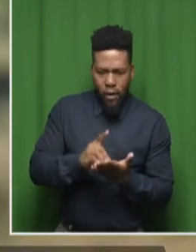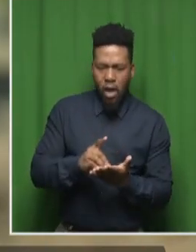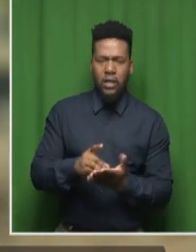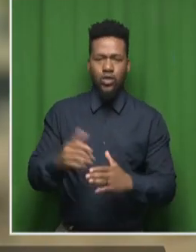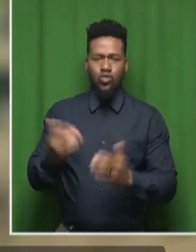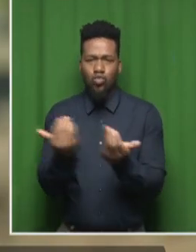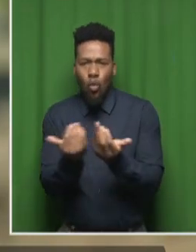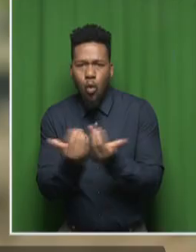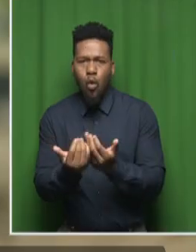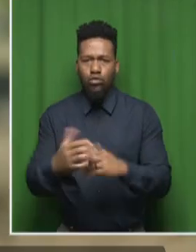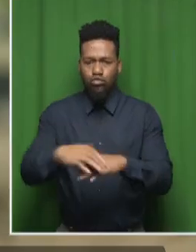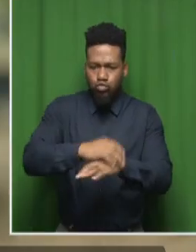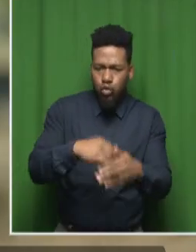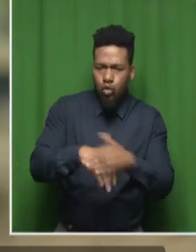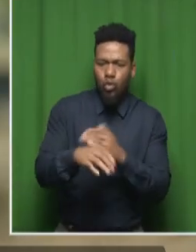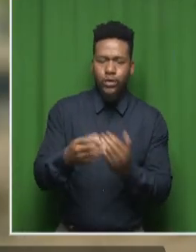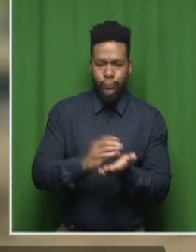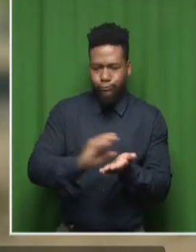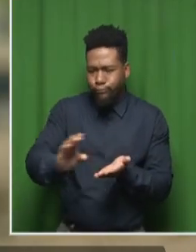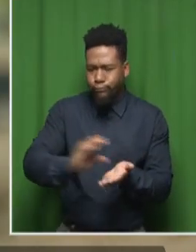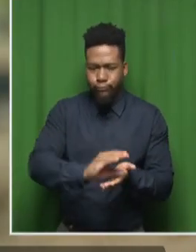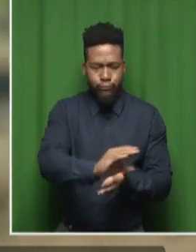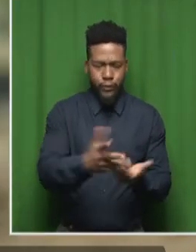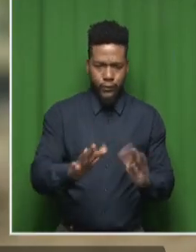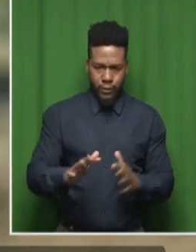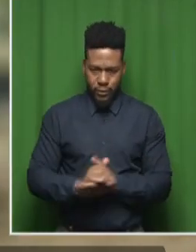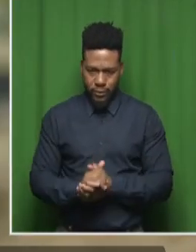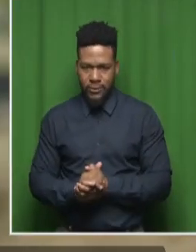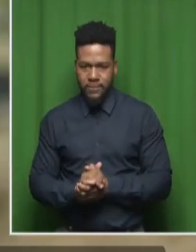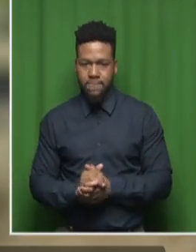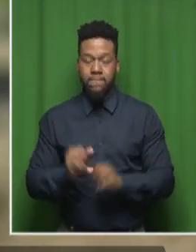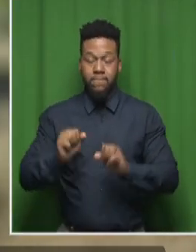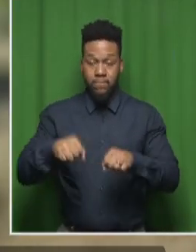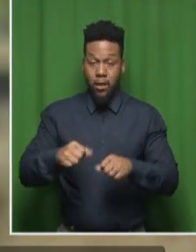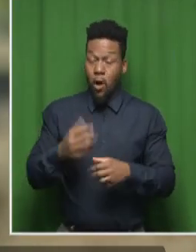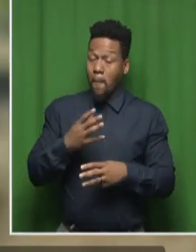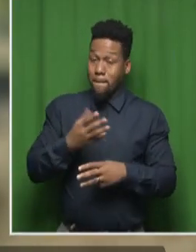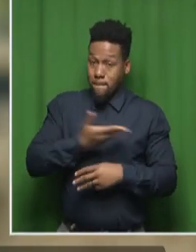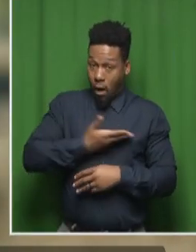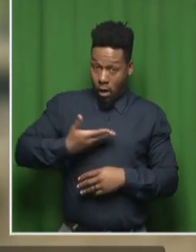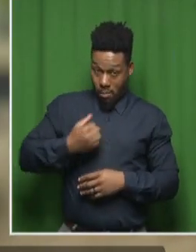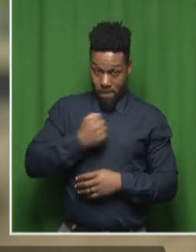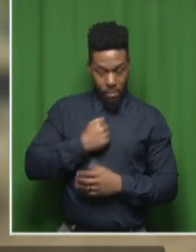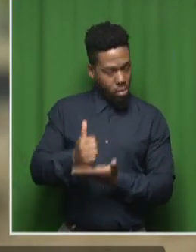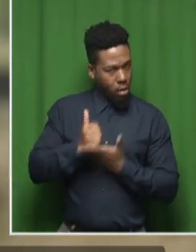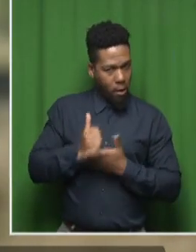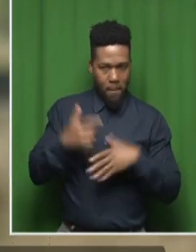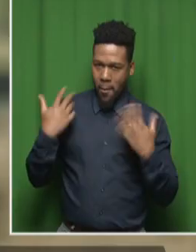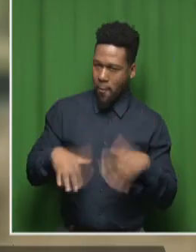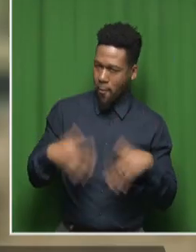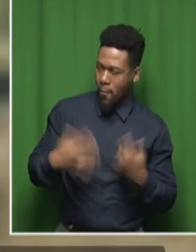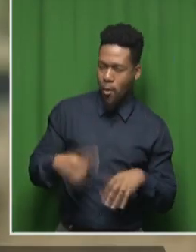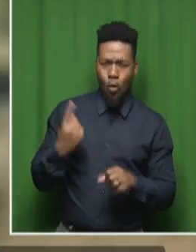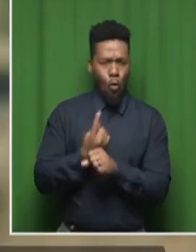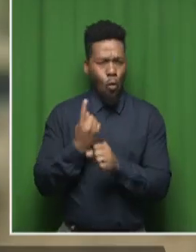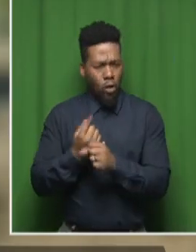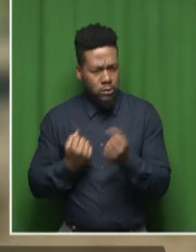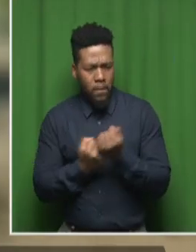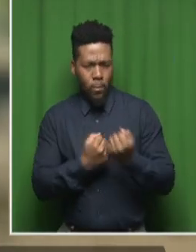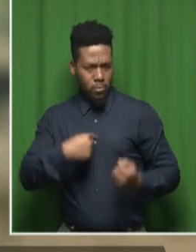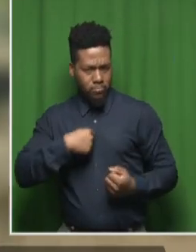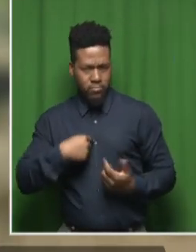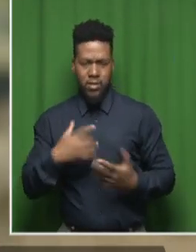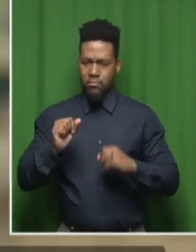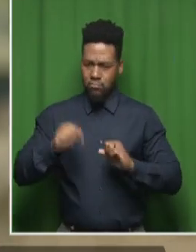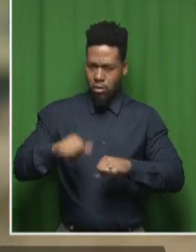need. And I'm really grateful to have this foundation. My mom has helped me a lot. You know, she's supporting me all the time. And, yeah,